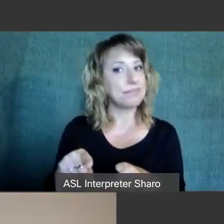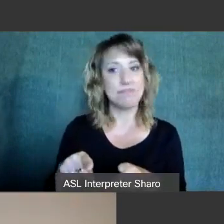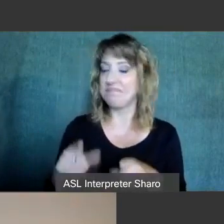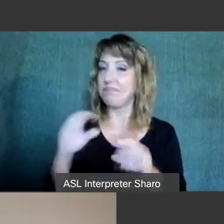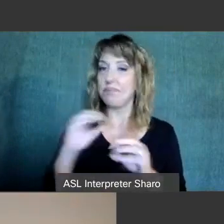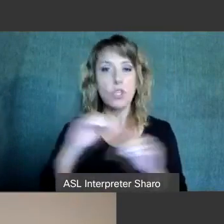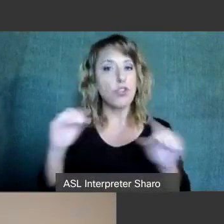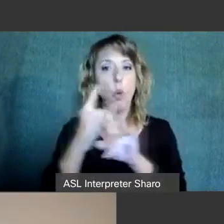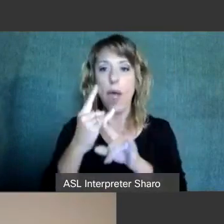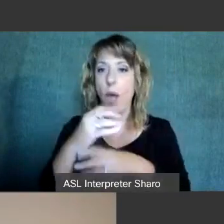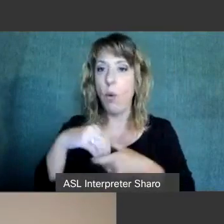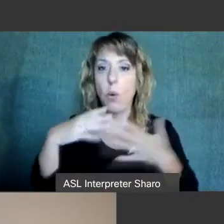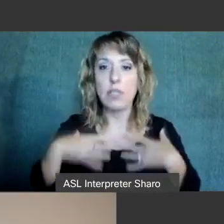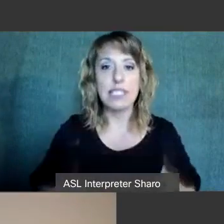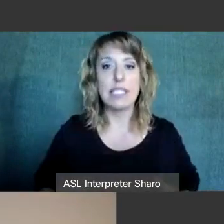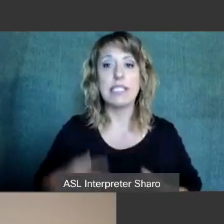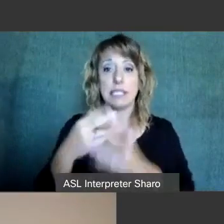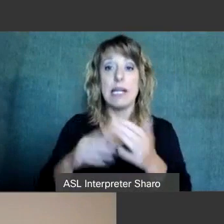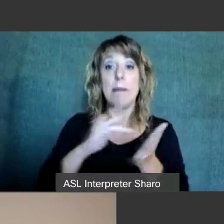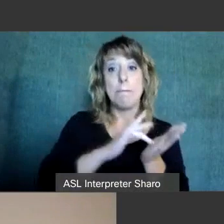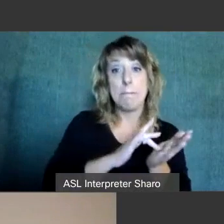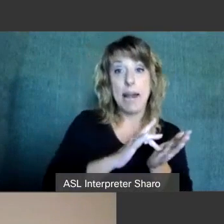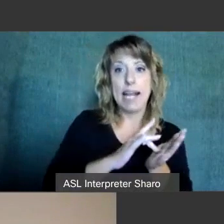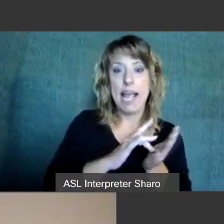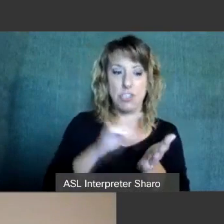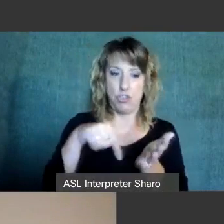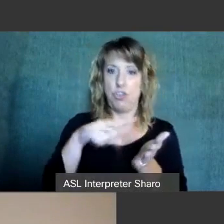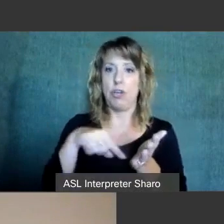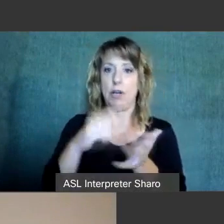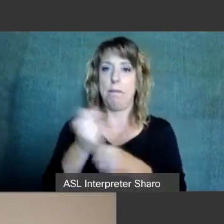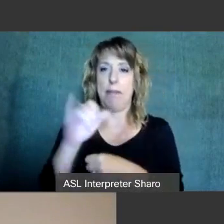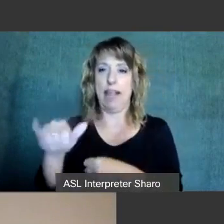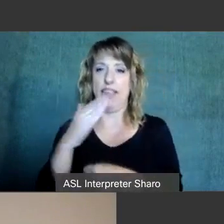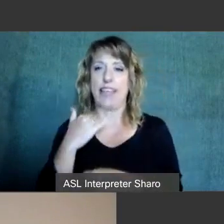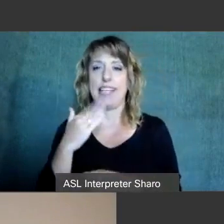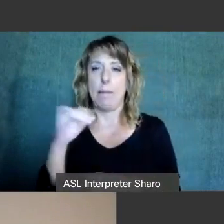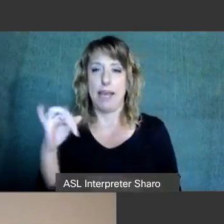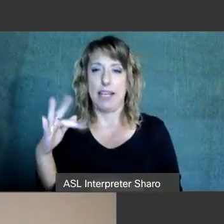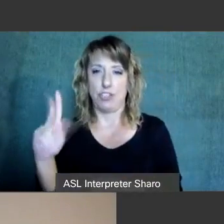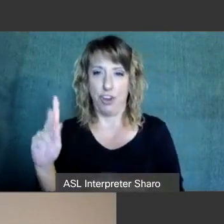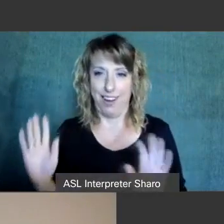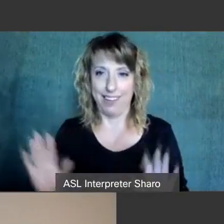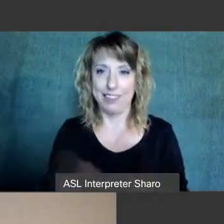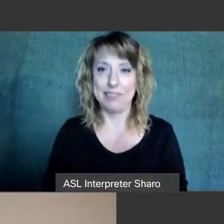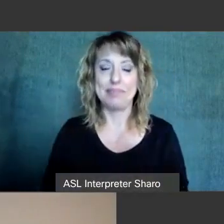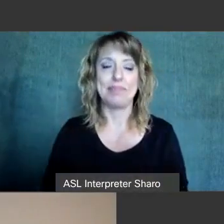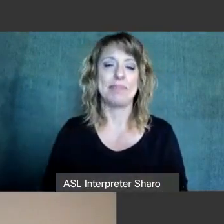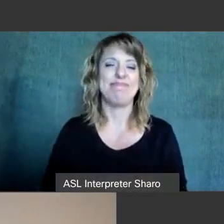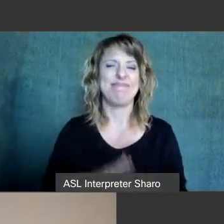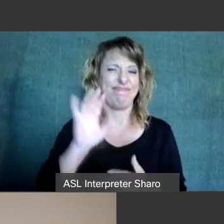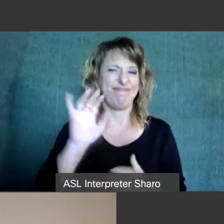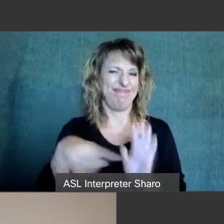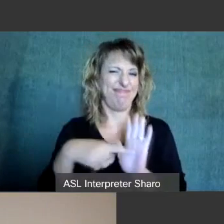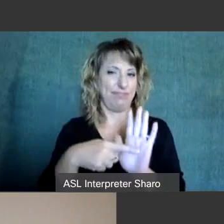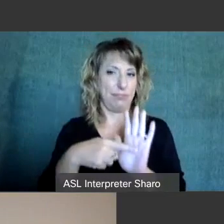he had a combination of medications that created this diabetic shock. So I use that example to